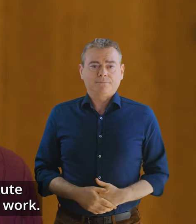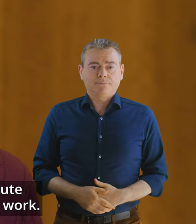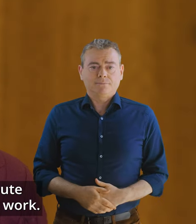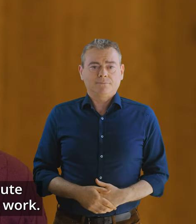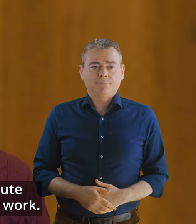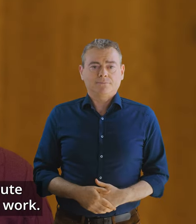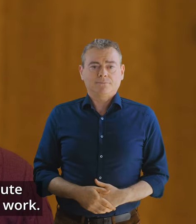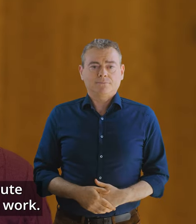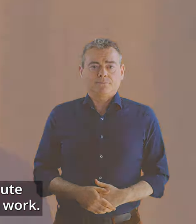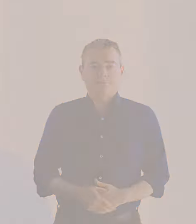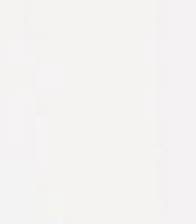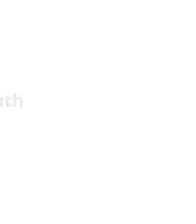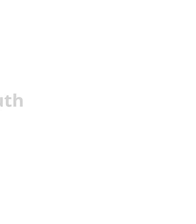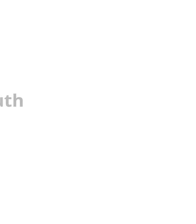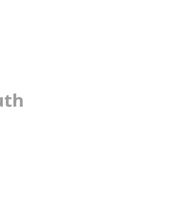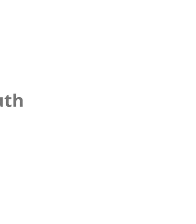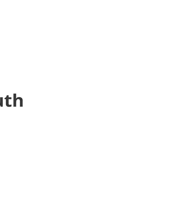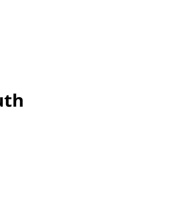critically important work.